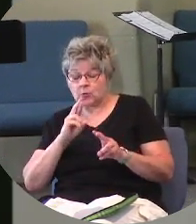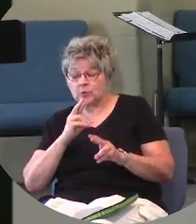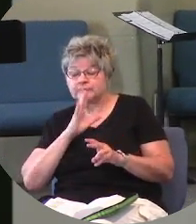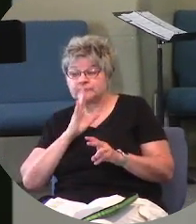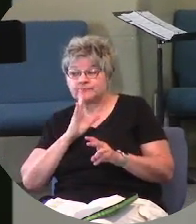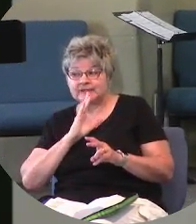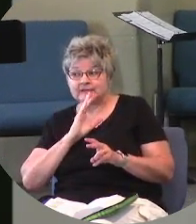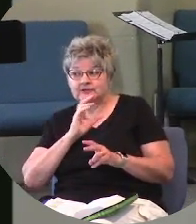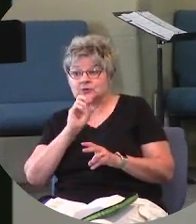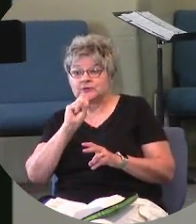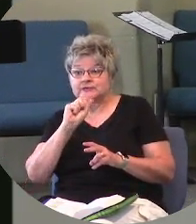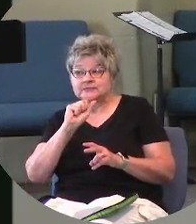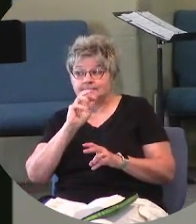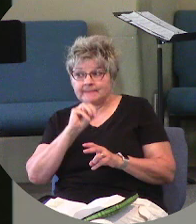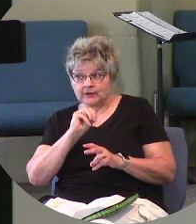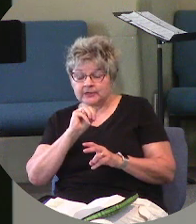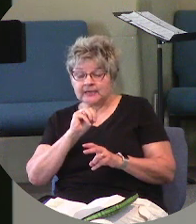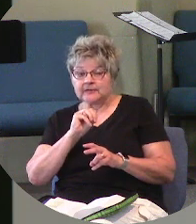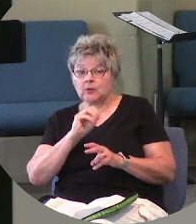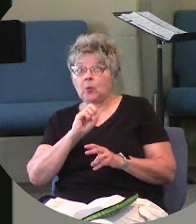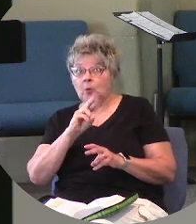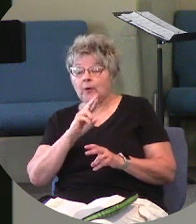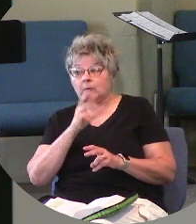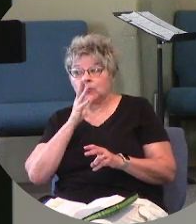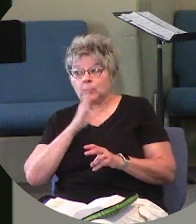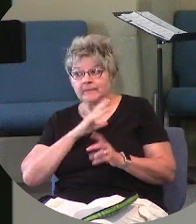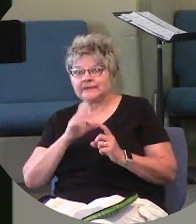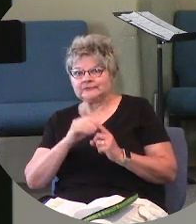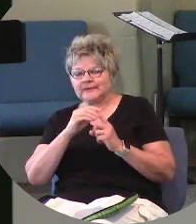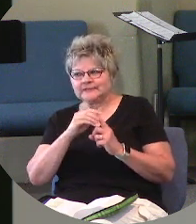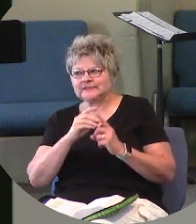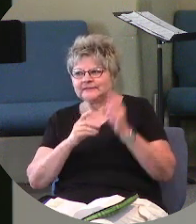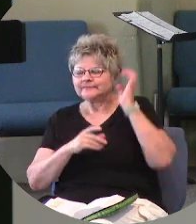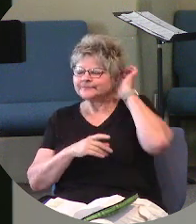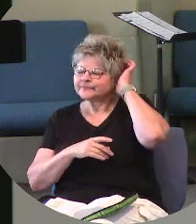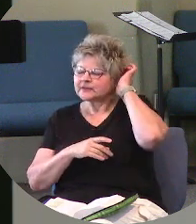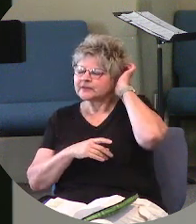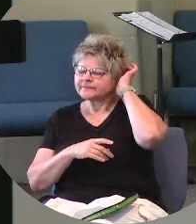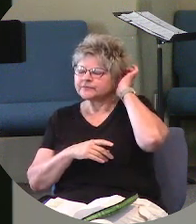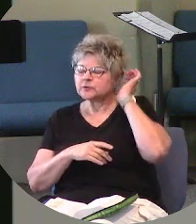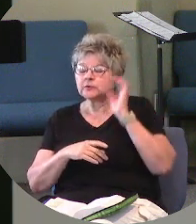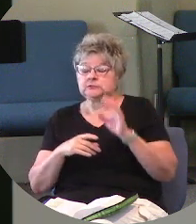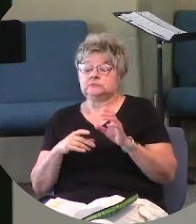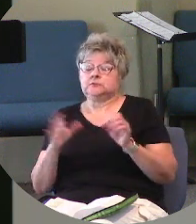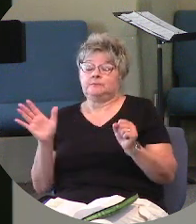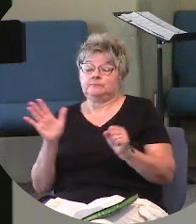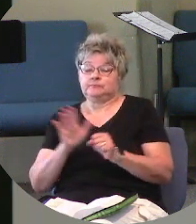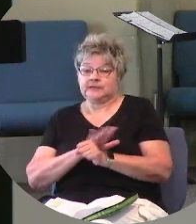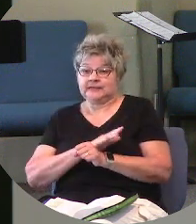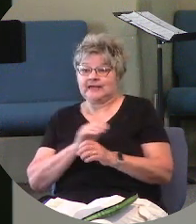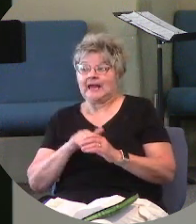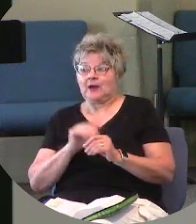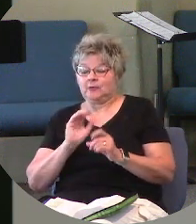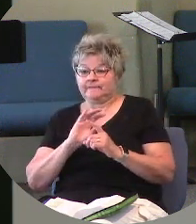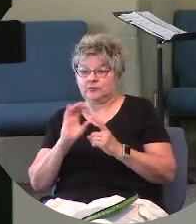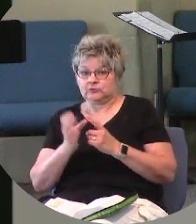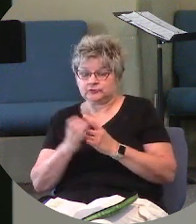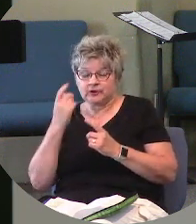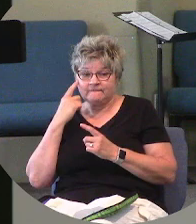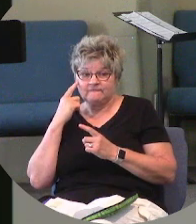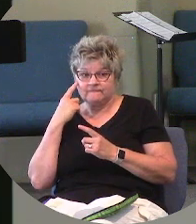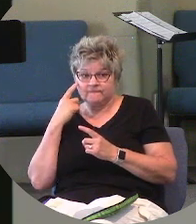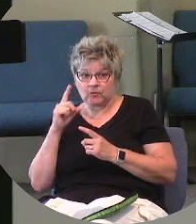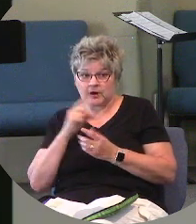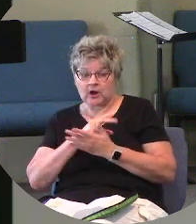Samaritan or a Samaritan woman, especially a Samaritan woman. And it was completely out of culture for a